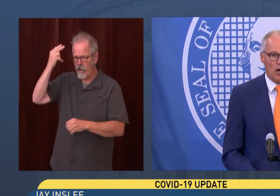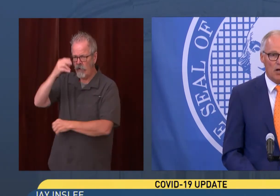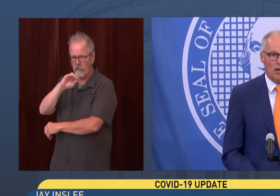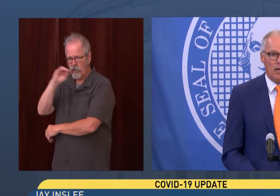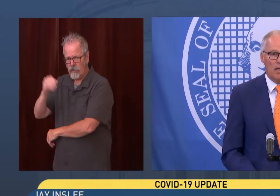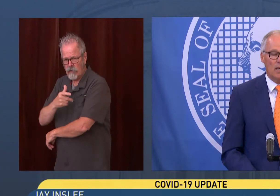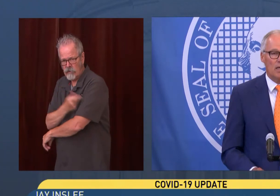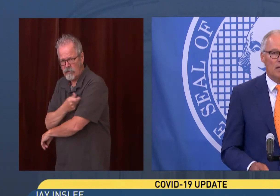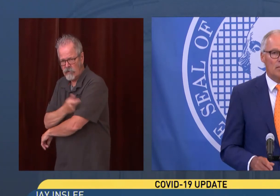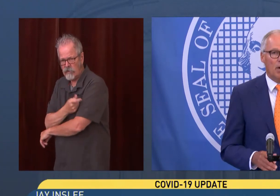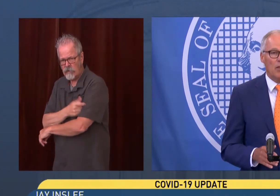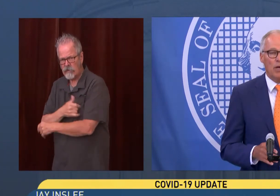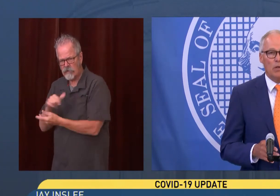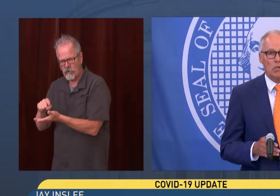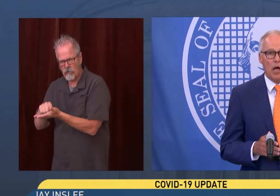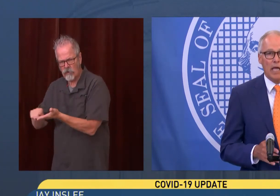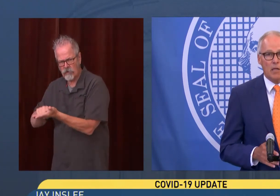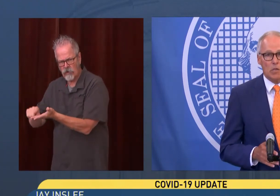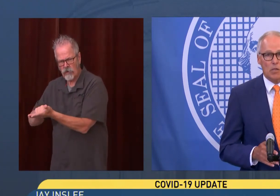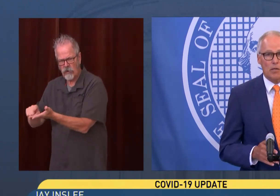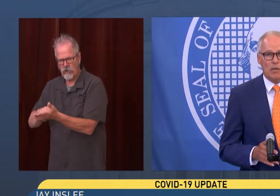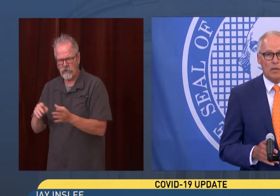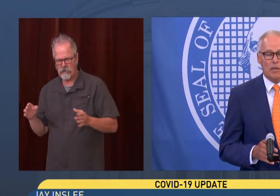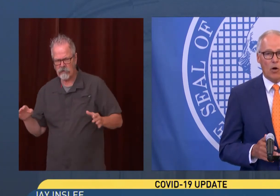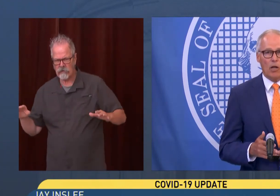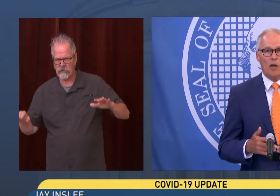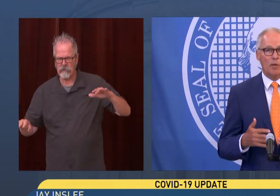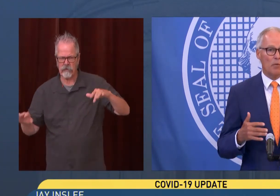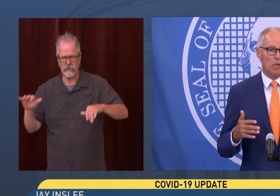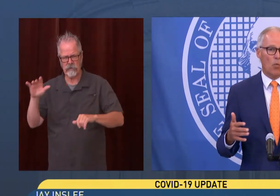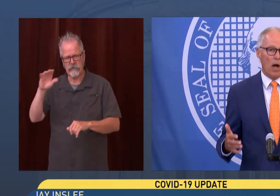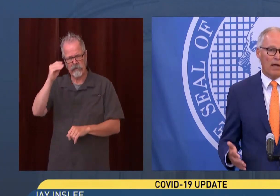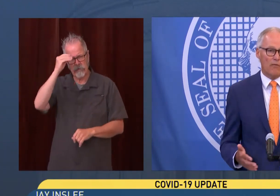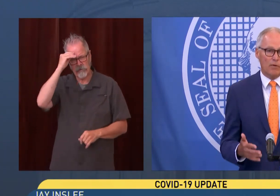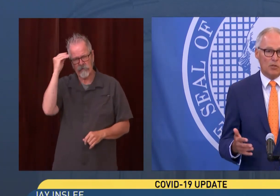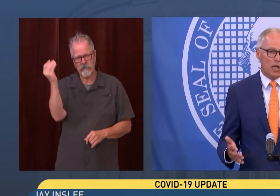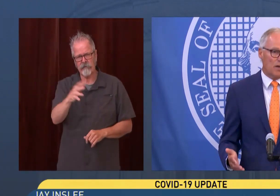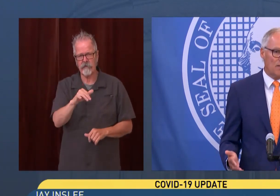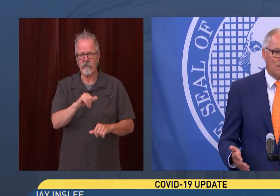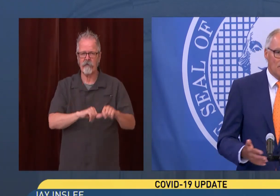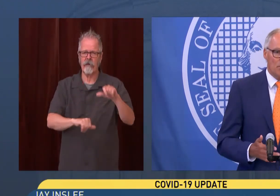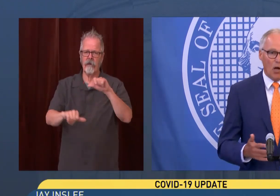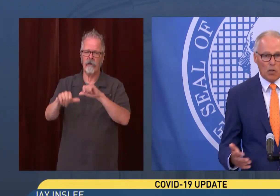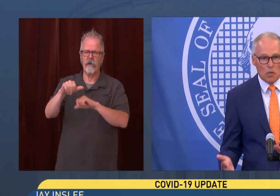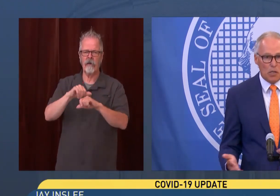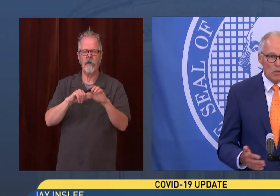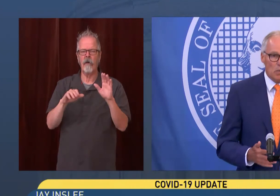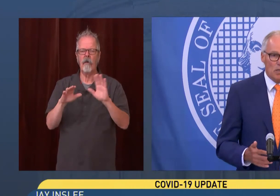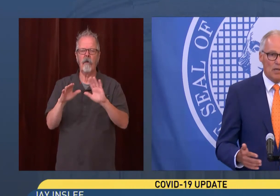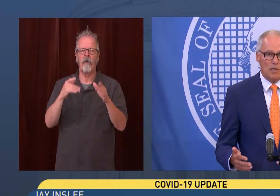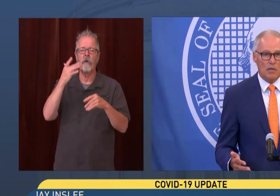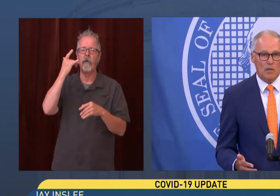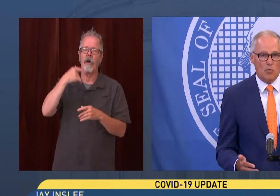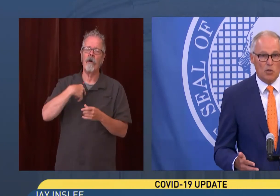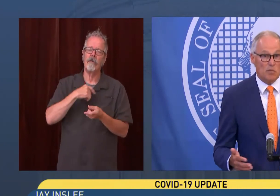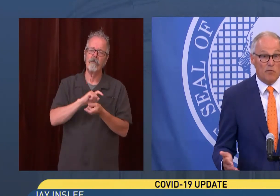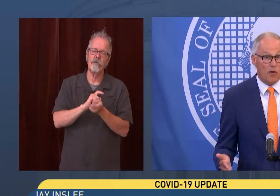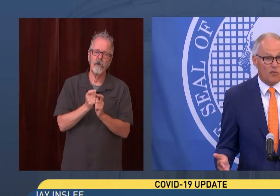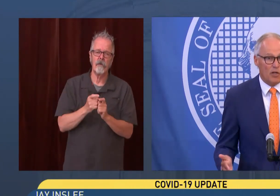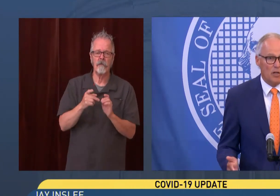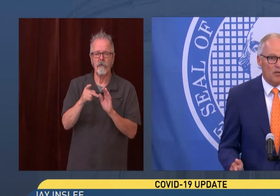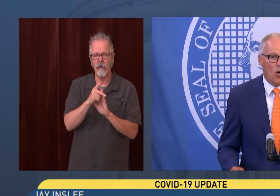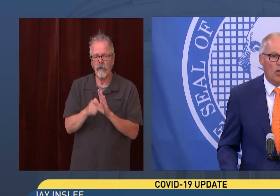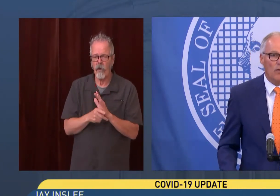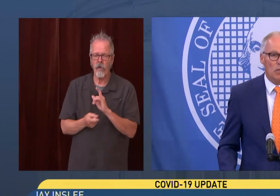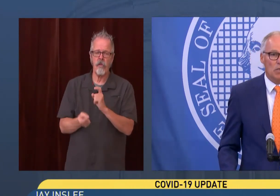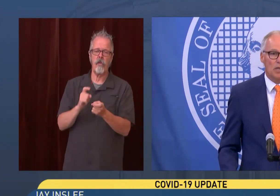in this regard. By the way, the science, you know, a lot of people said, why have we changed policies, which has been